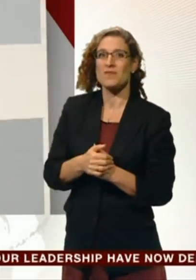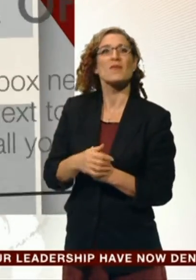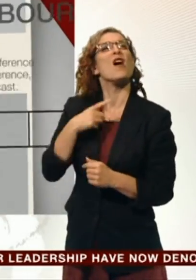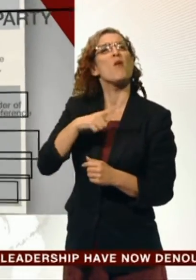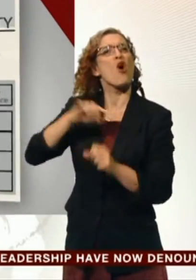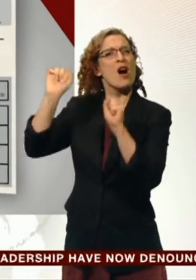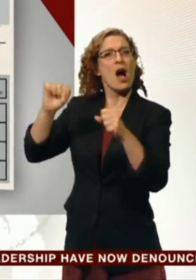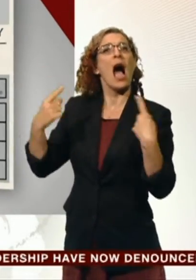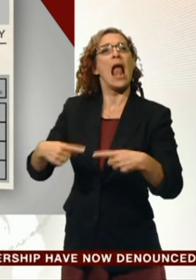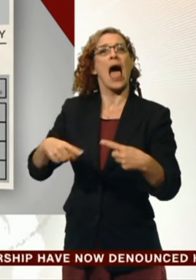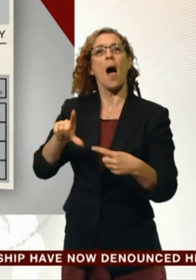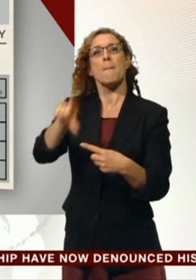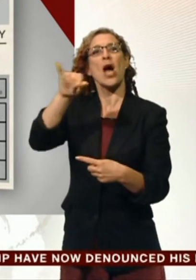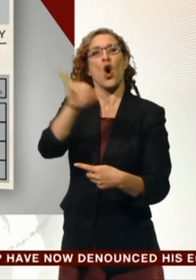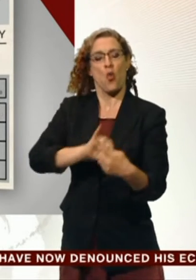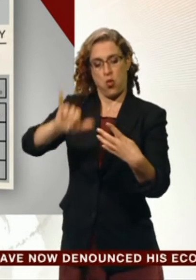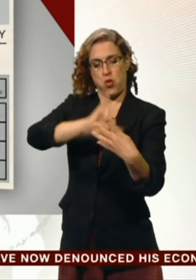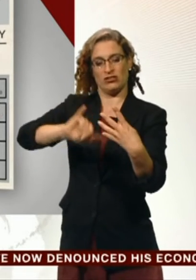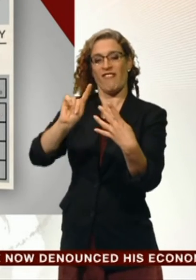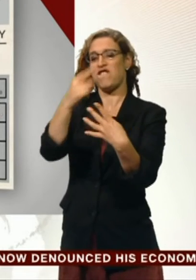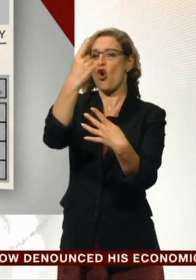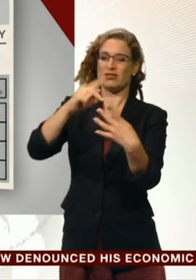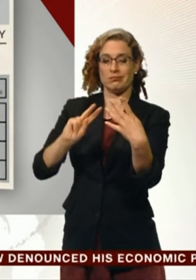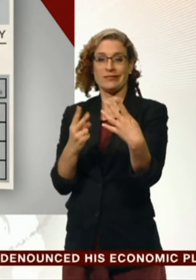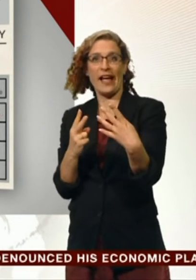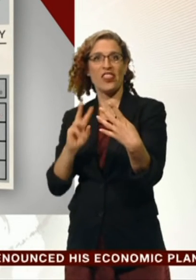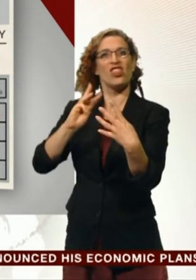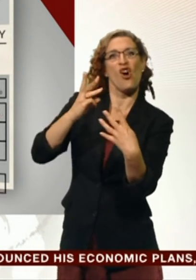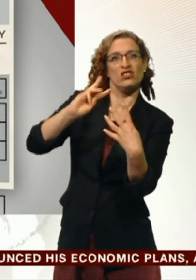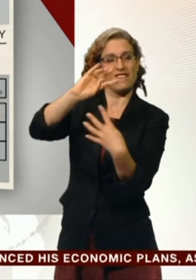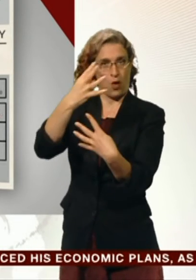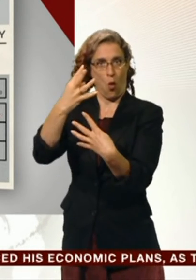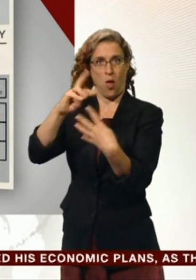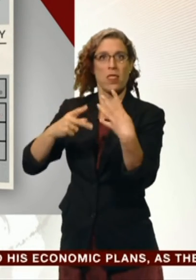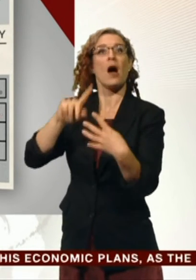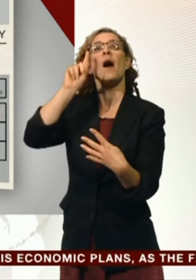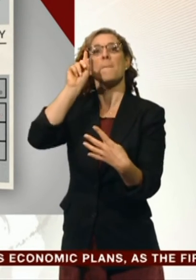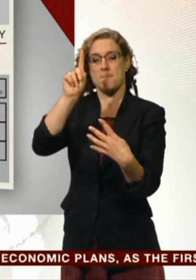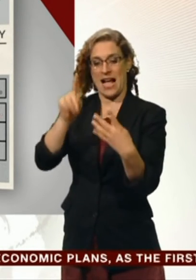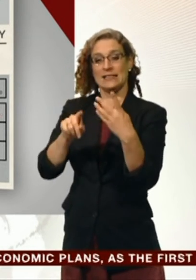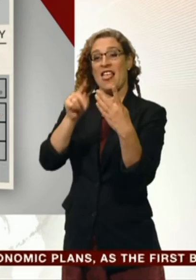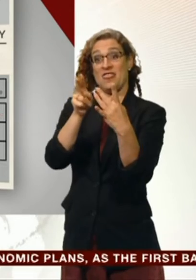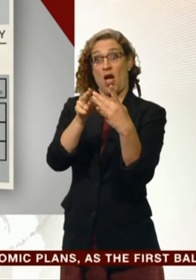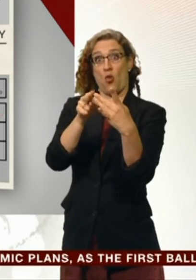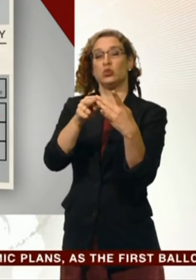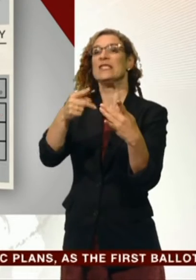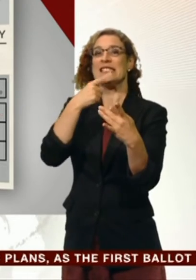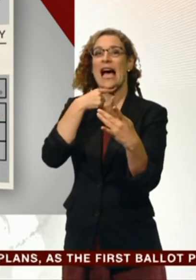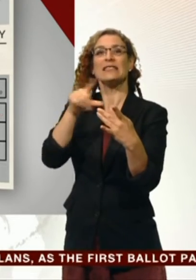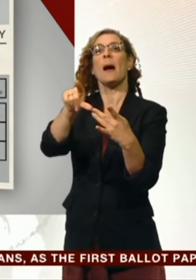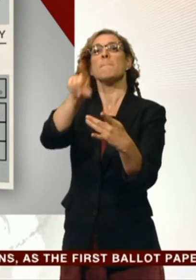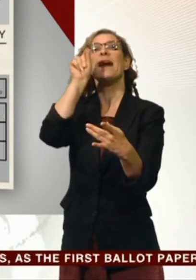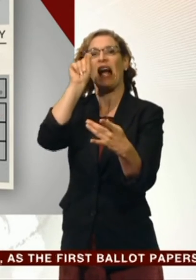first choice candidate, then their second choice, and so on. The pair both want voters to pick three candidates and